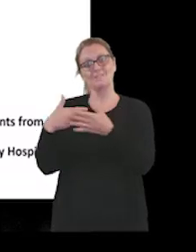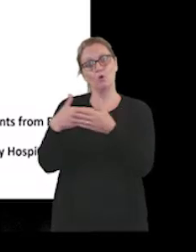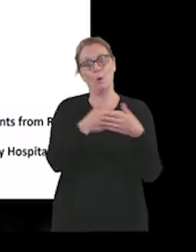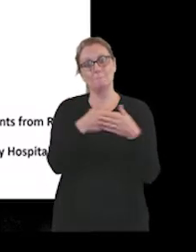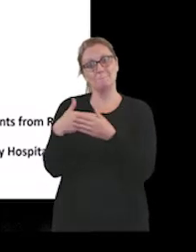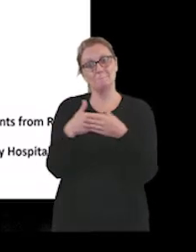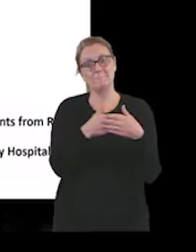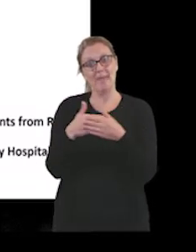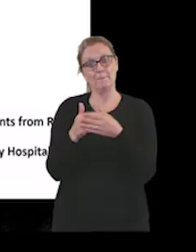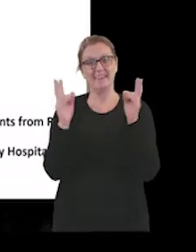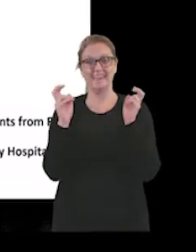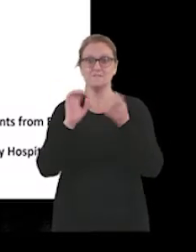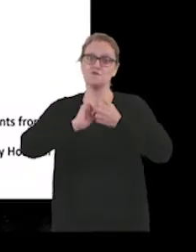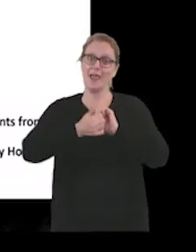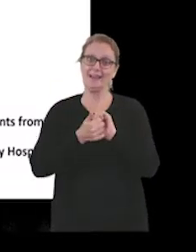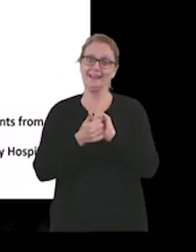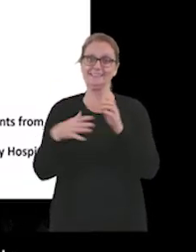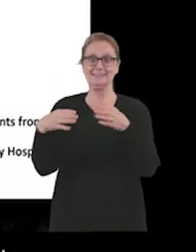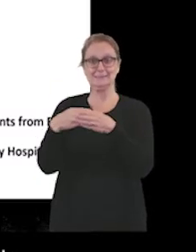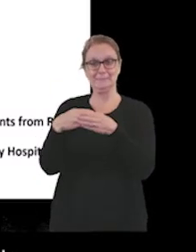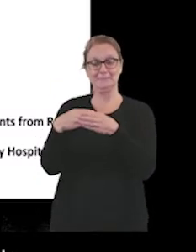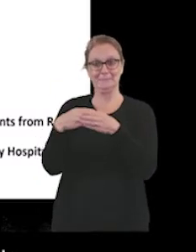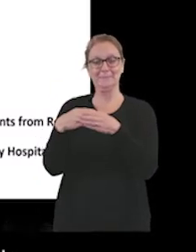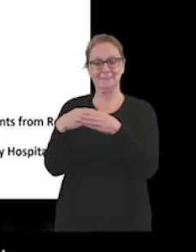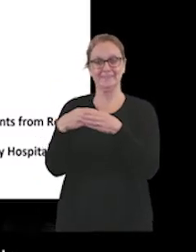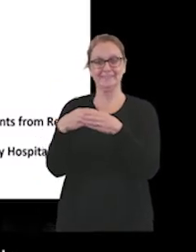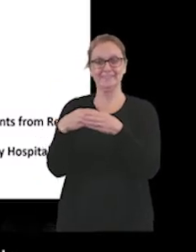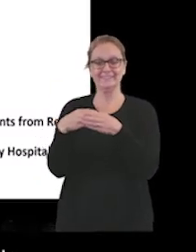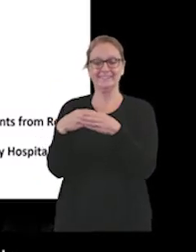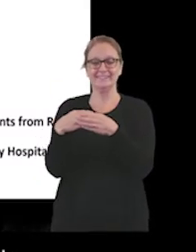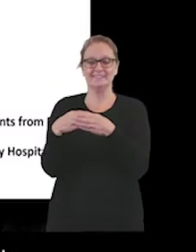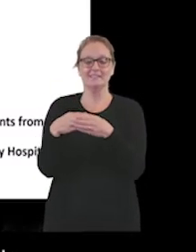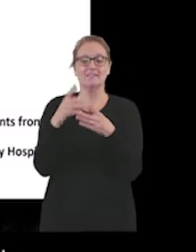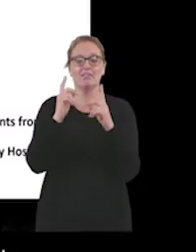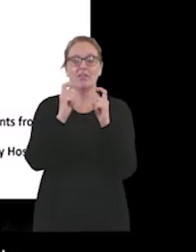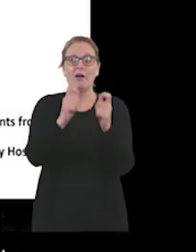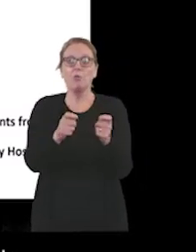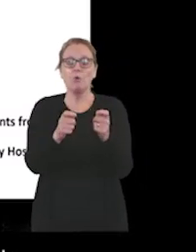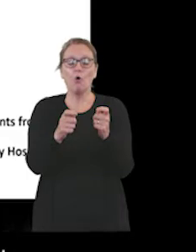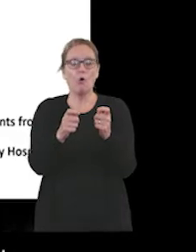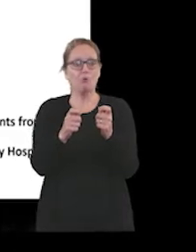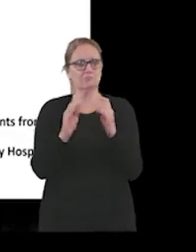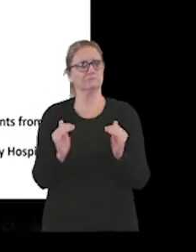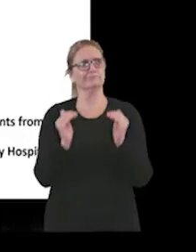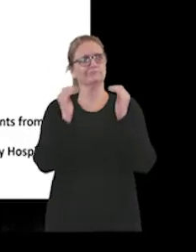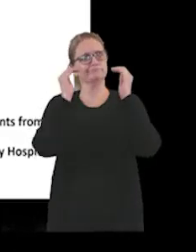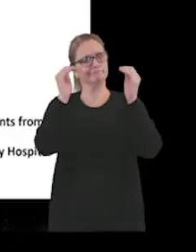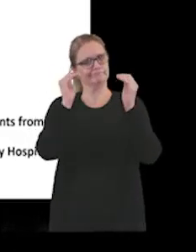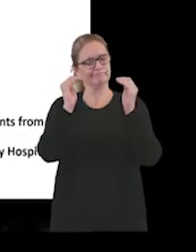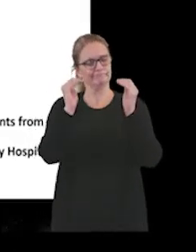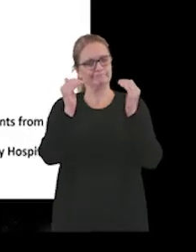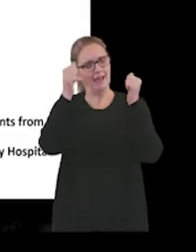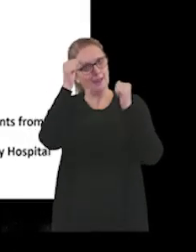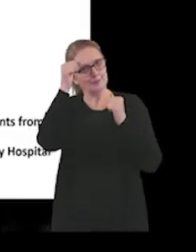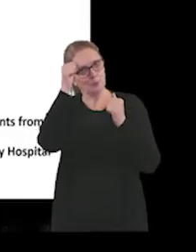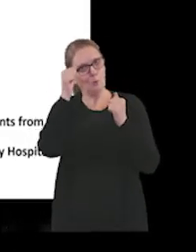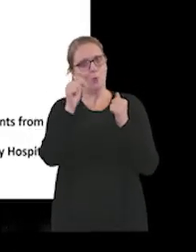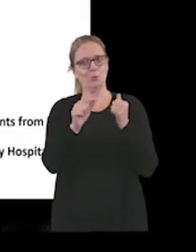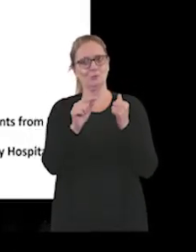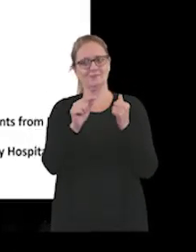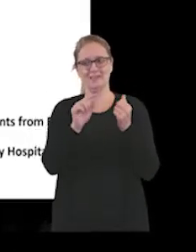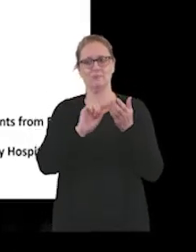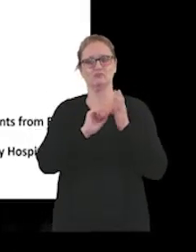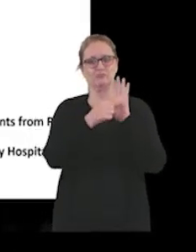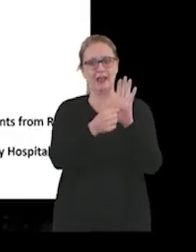being a baby friendly team. And this is an award again, very prestigious award that's provided by UNICEF.